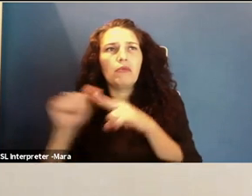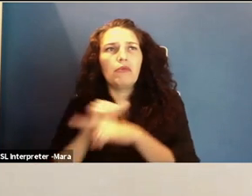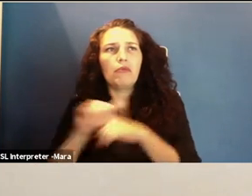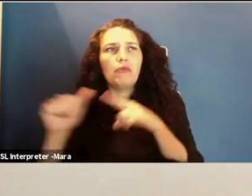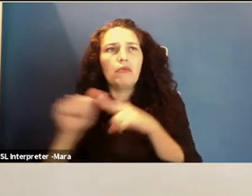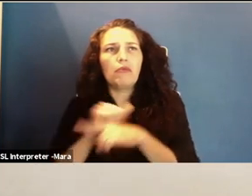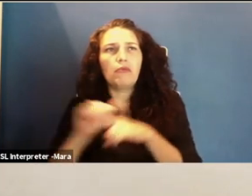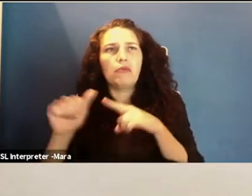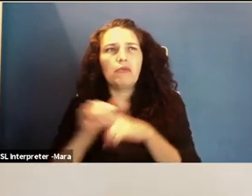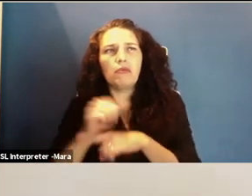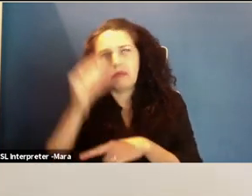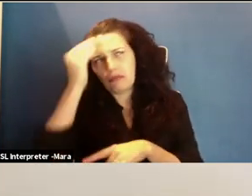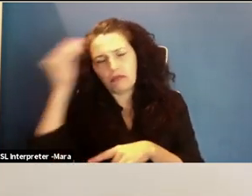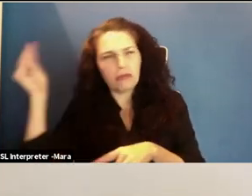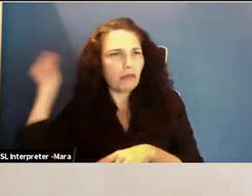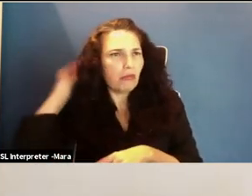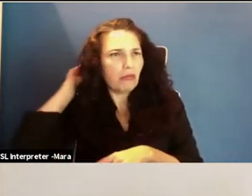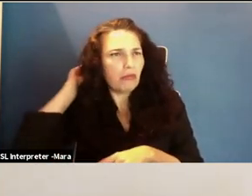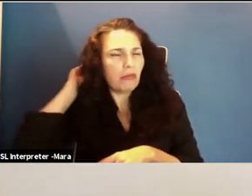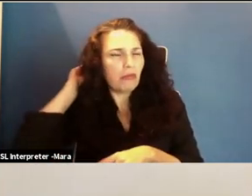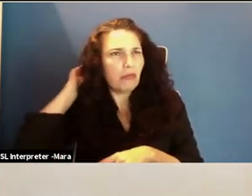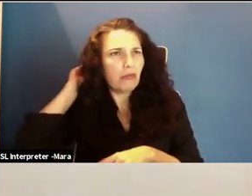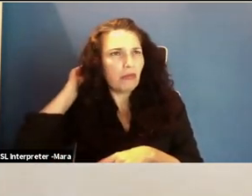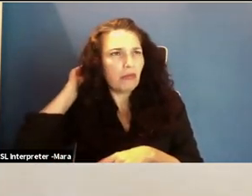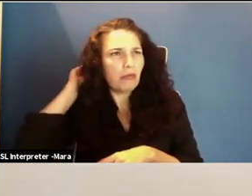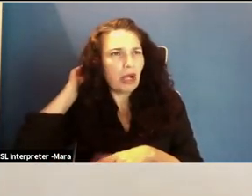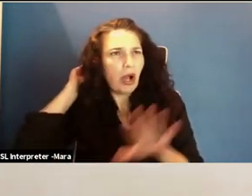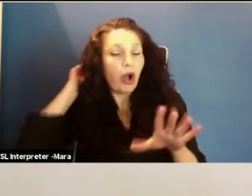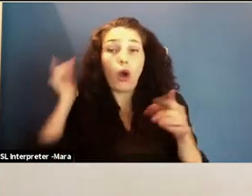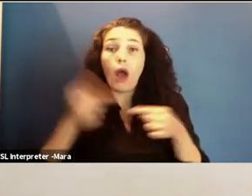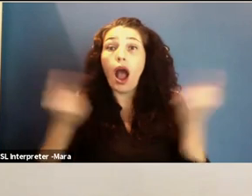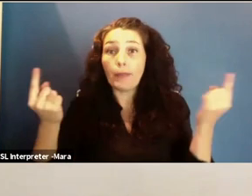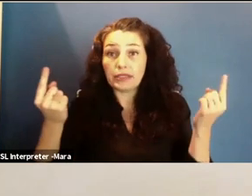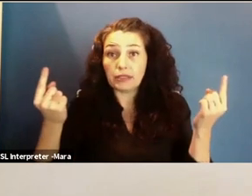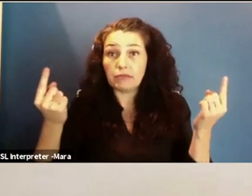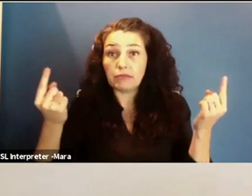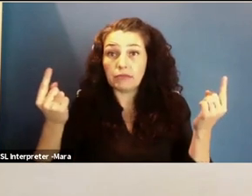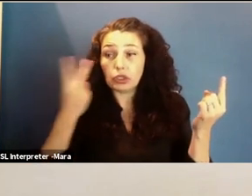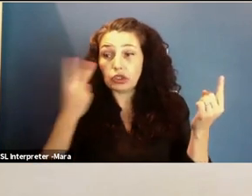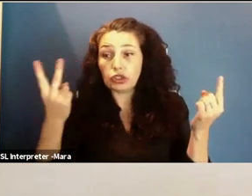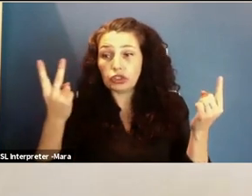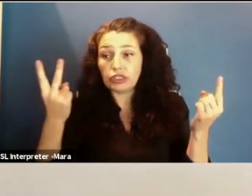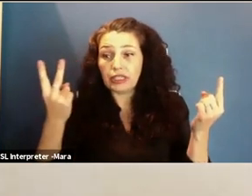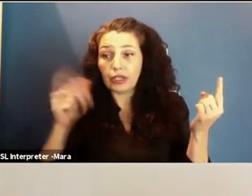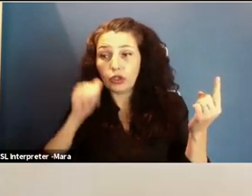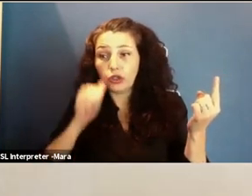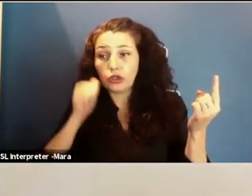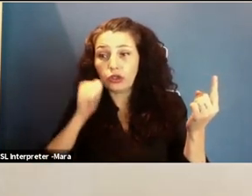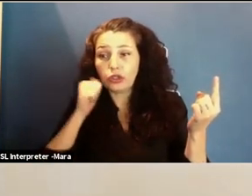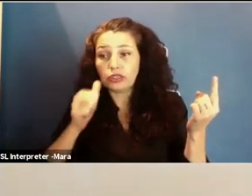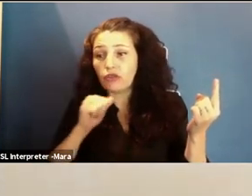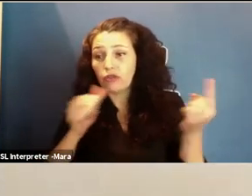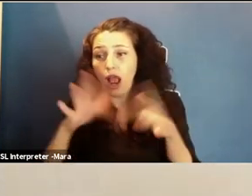gender bias by showing that girls are not as important as boys. They don't do as many important and interesting